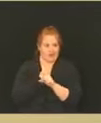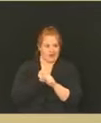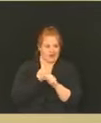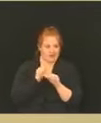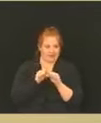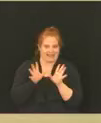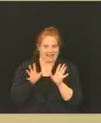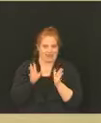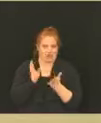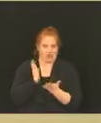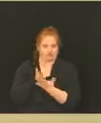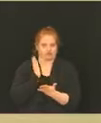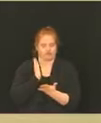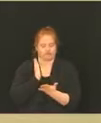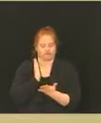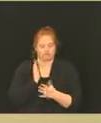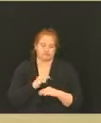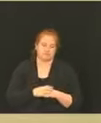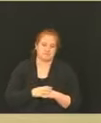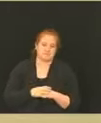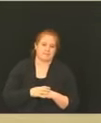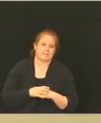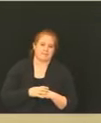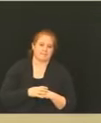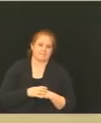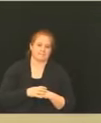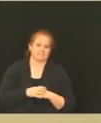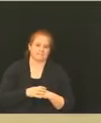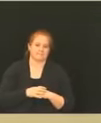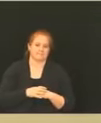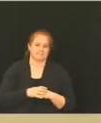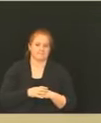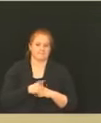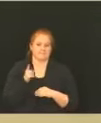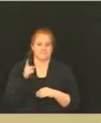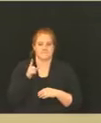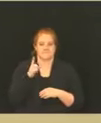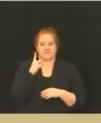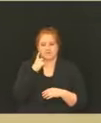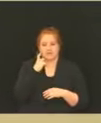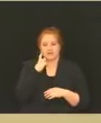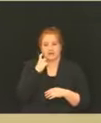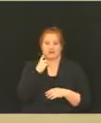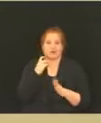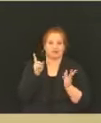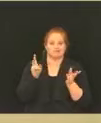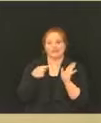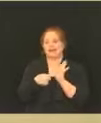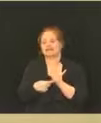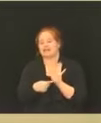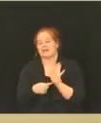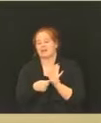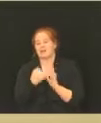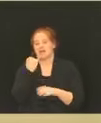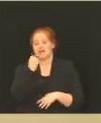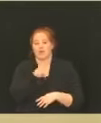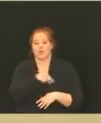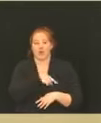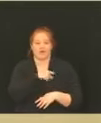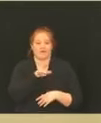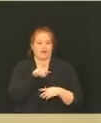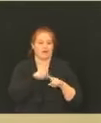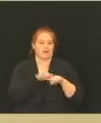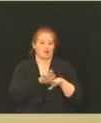it's a done deal? In general, yes. I suspect, for example, if you are qualified based on